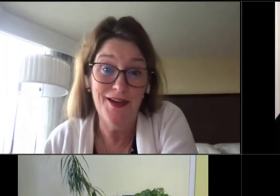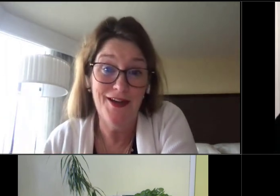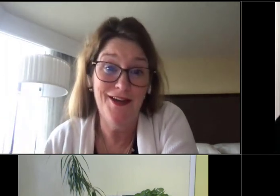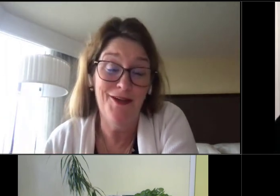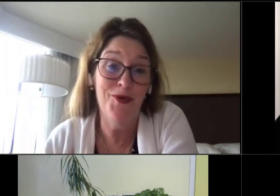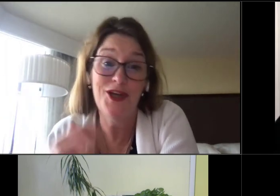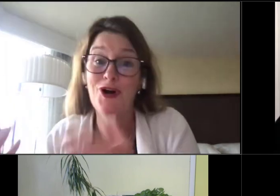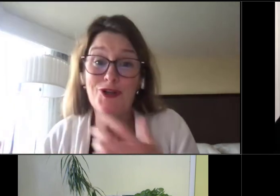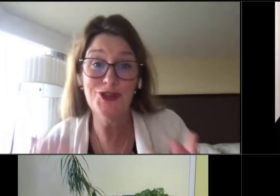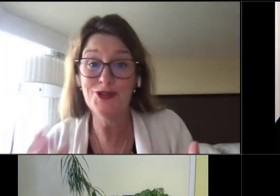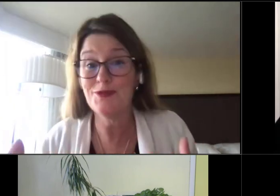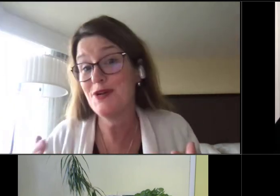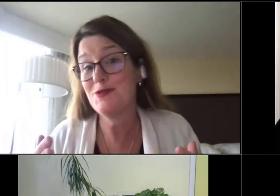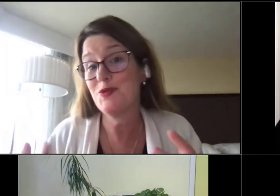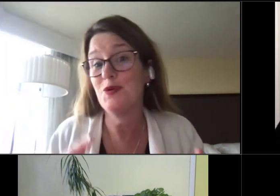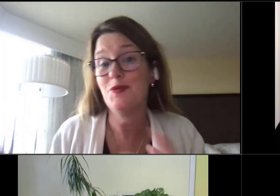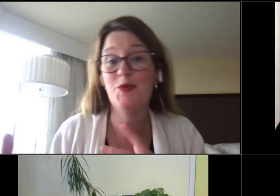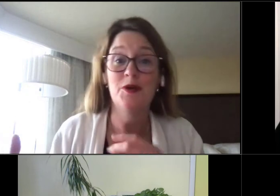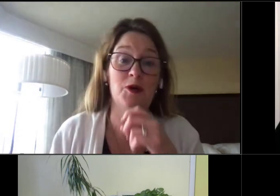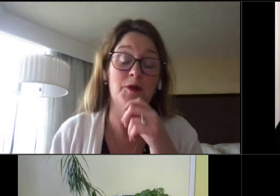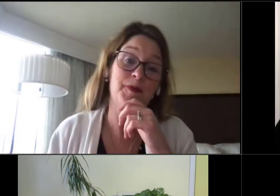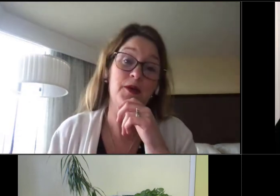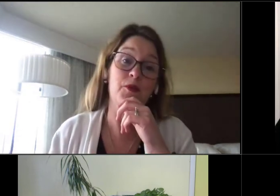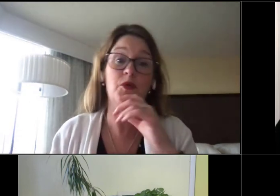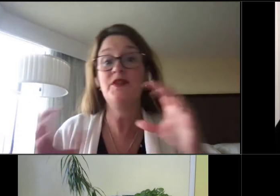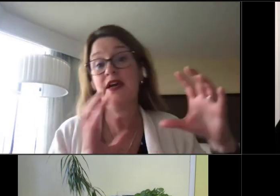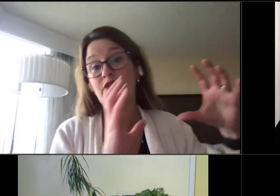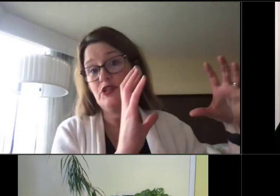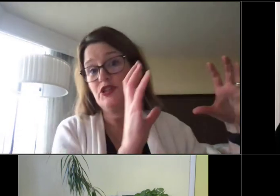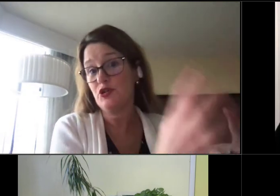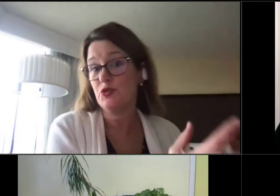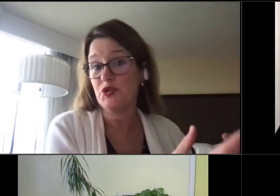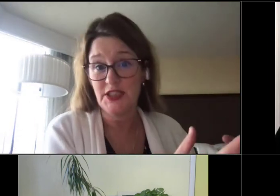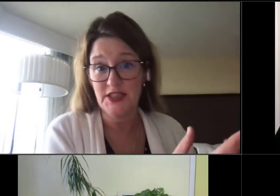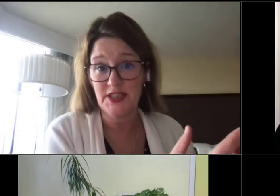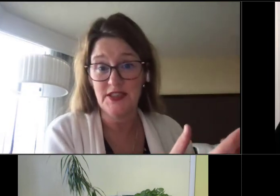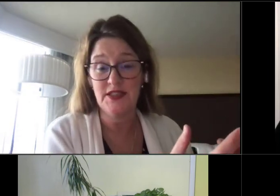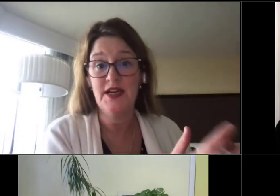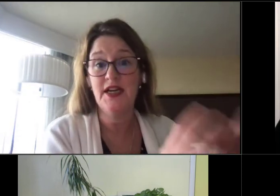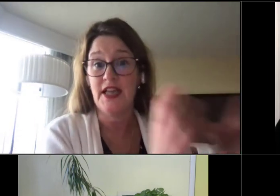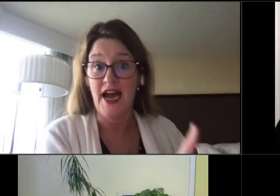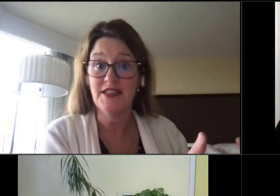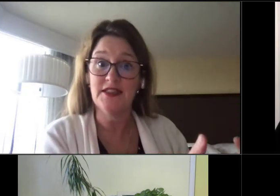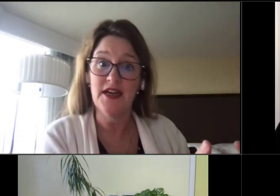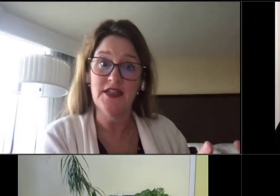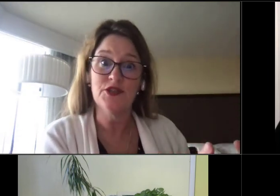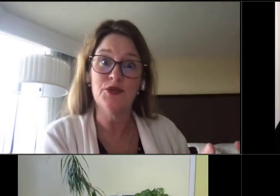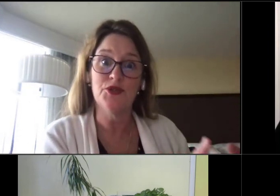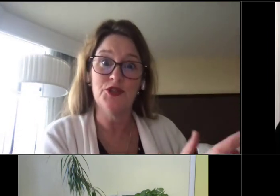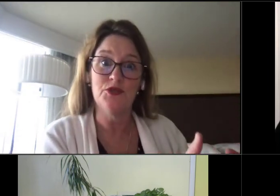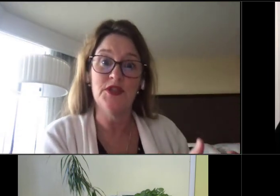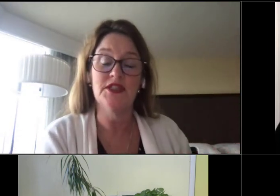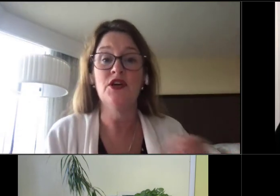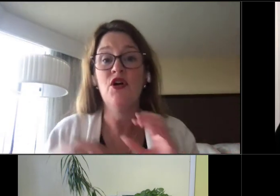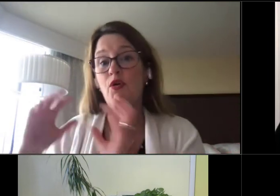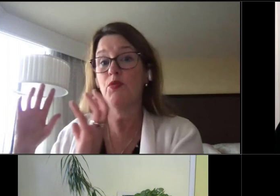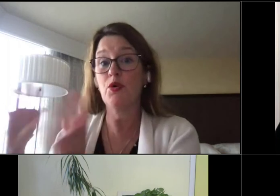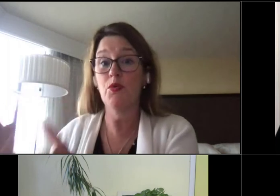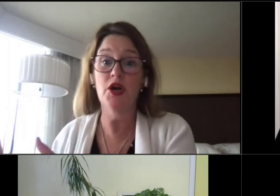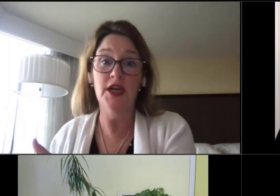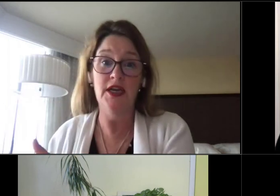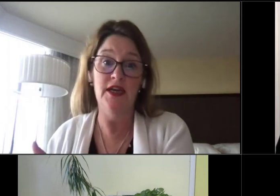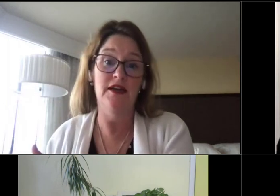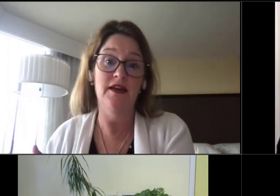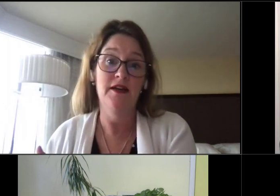know, uh, and we can also, sometimes we will, we will work with either a social justice class in a high school to do this,